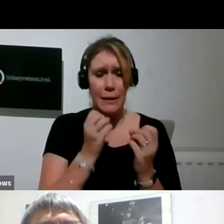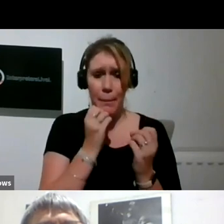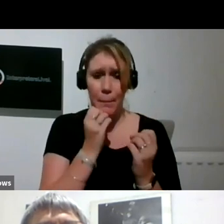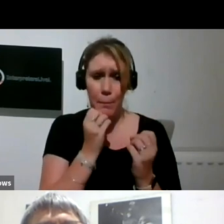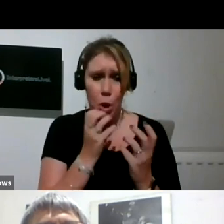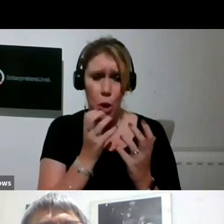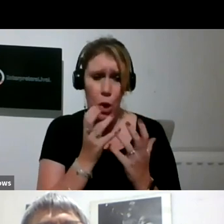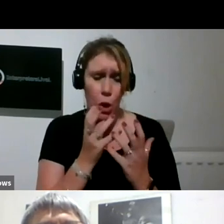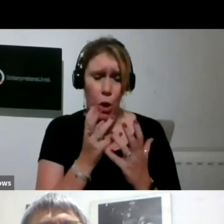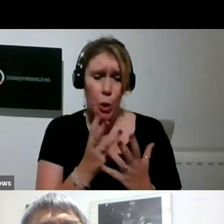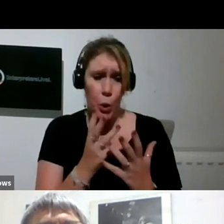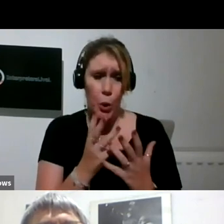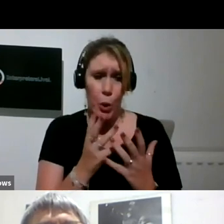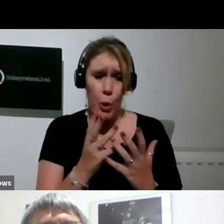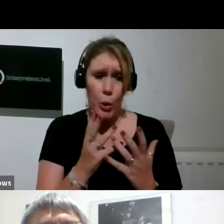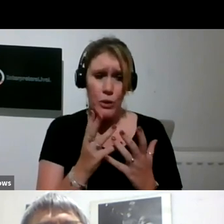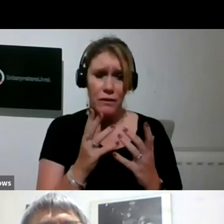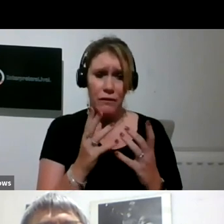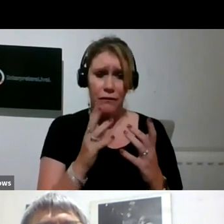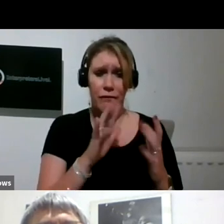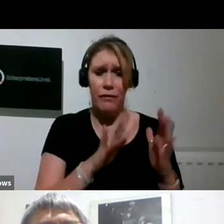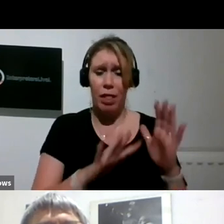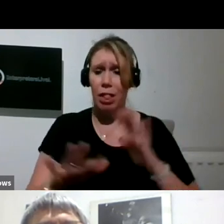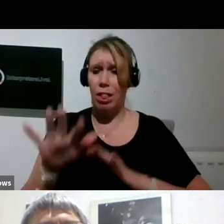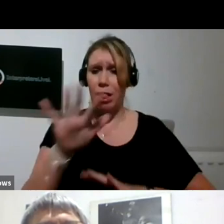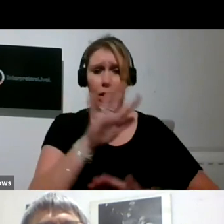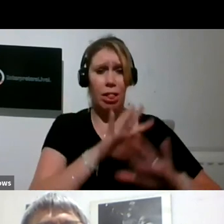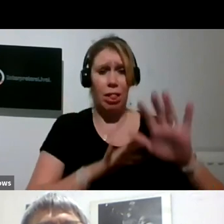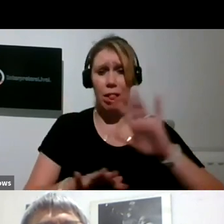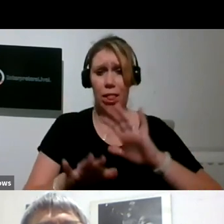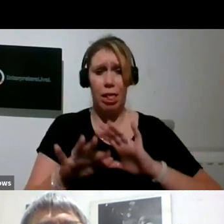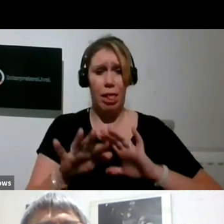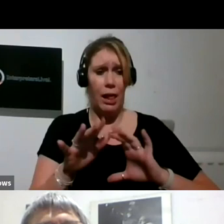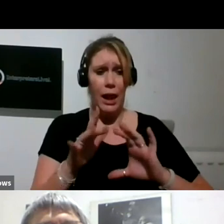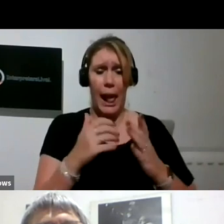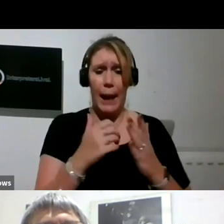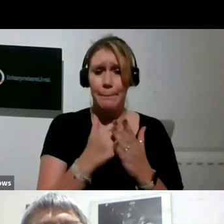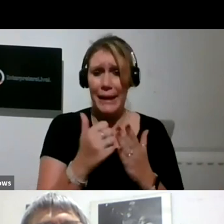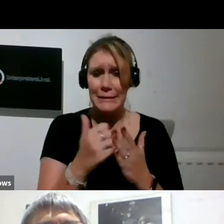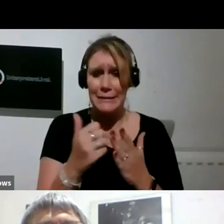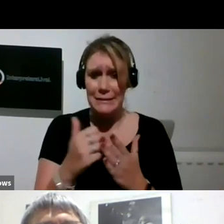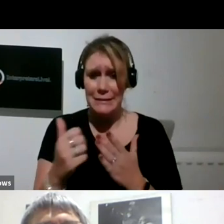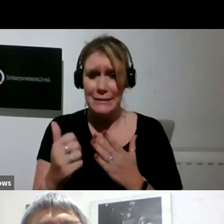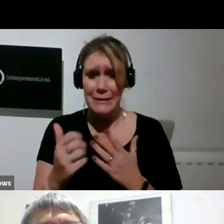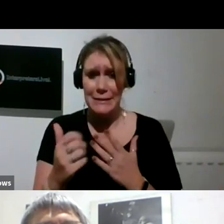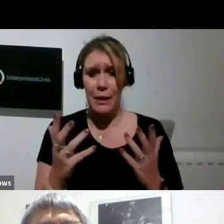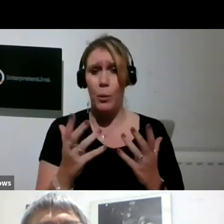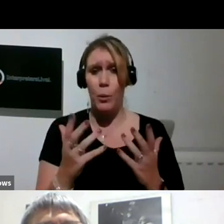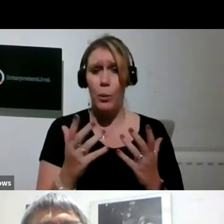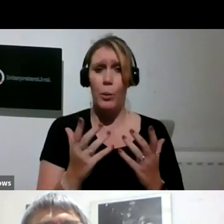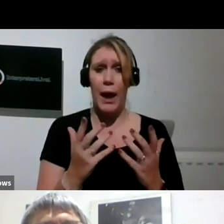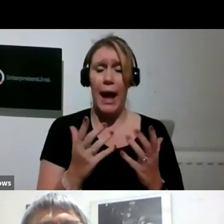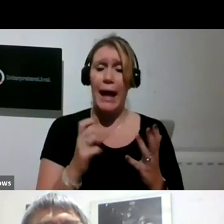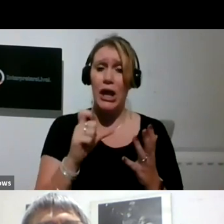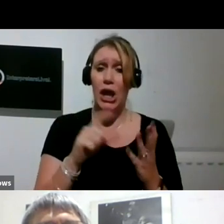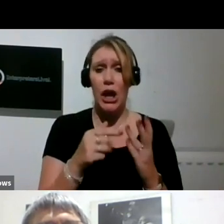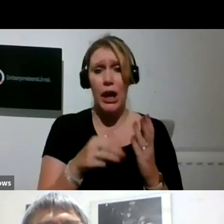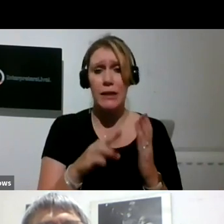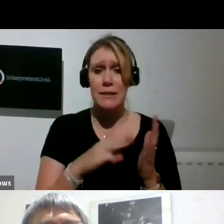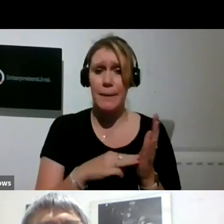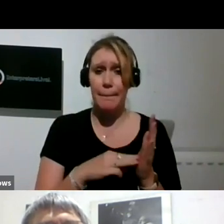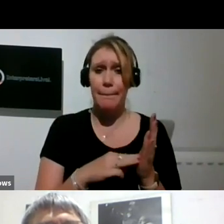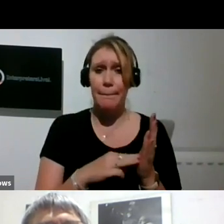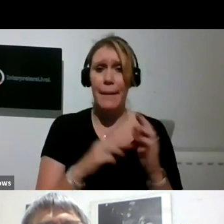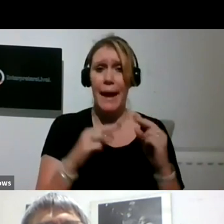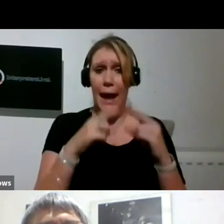actually just gone on show at the Art, the Garden Cafe in Custom House. And I just think that's so